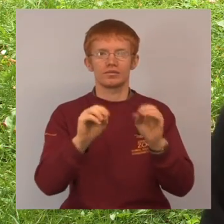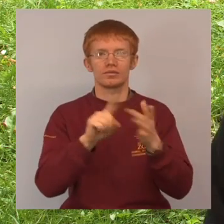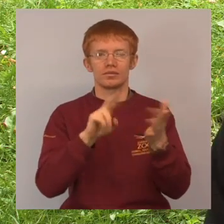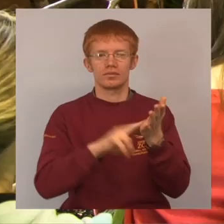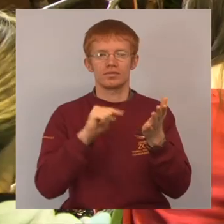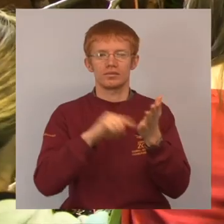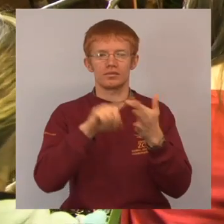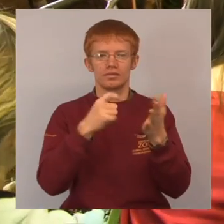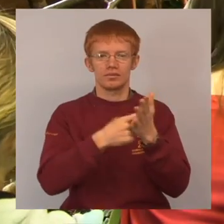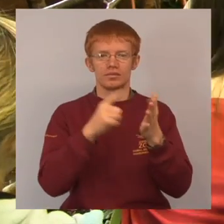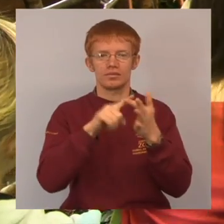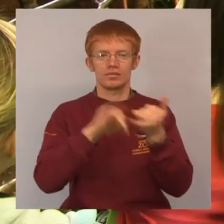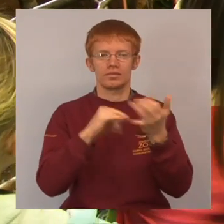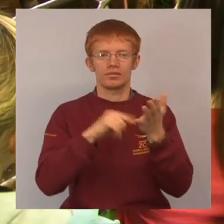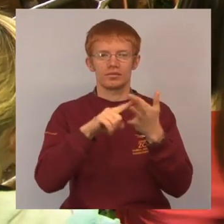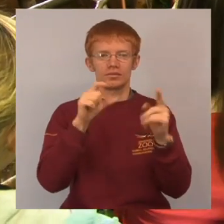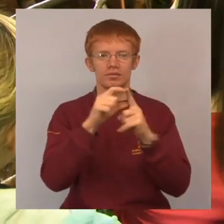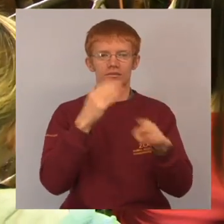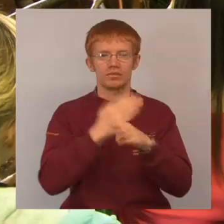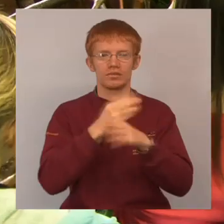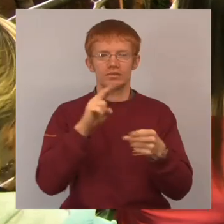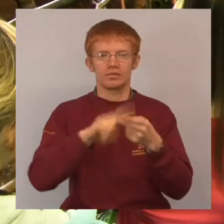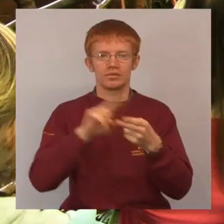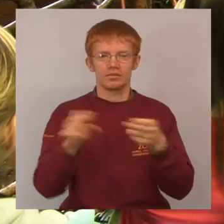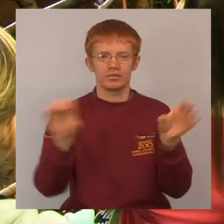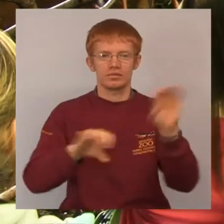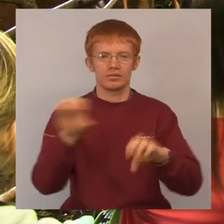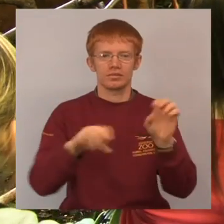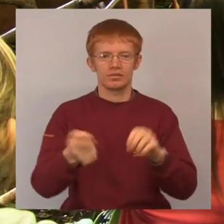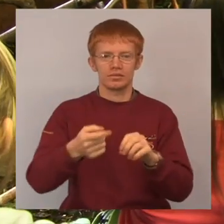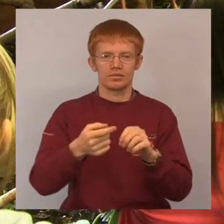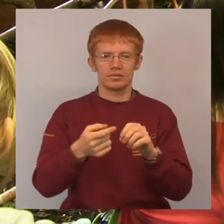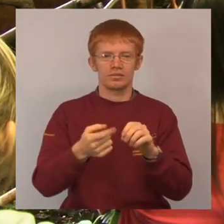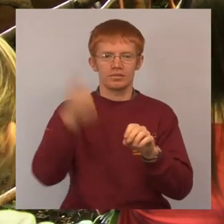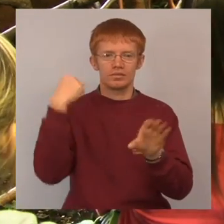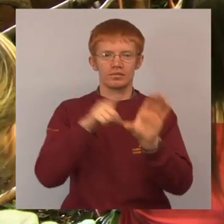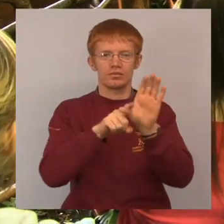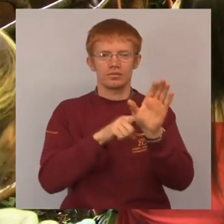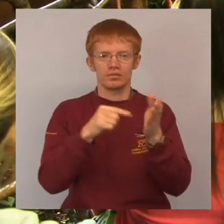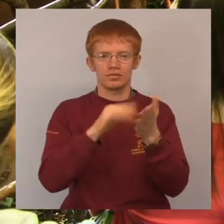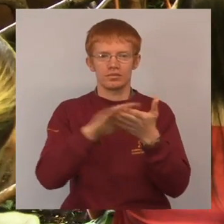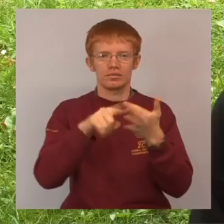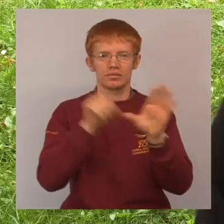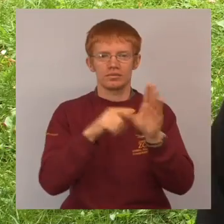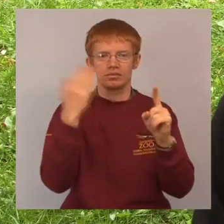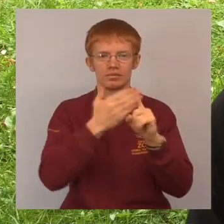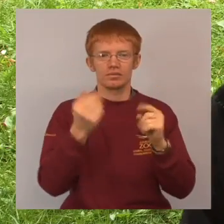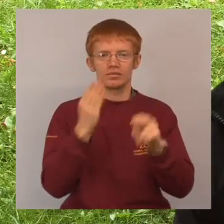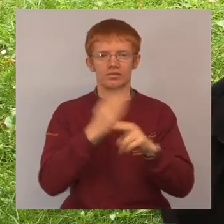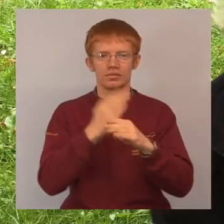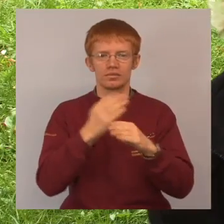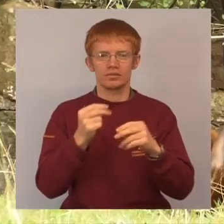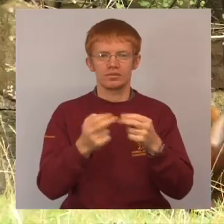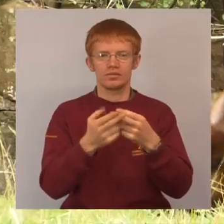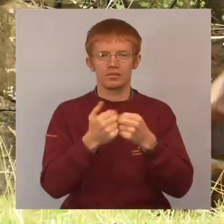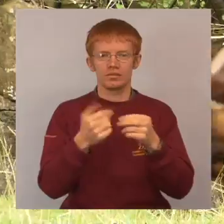teachers as students that are particularly interested in following the Natural Sciences for a career. This last year we had